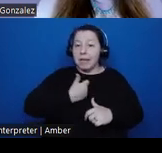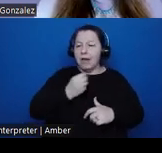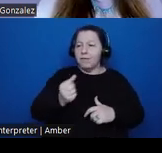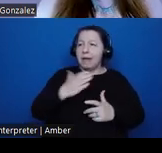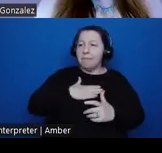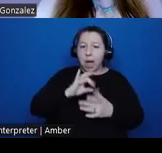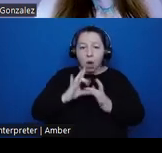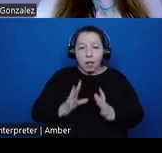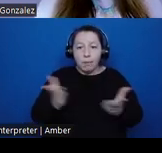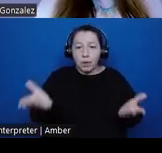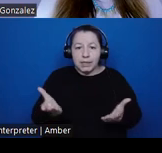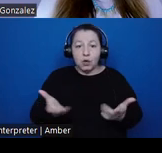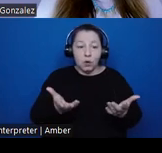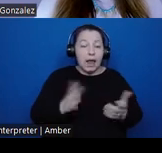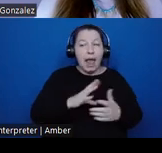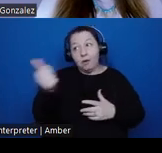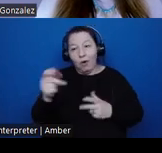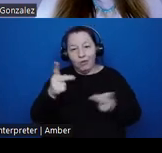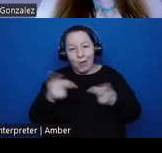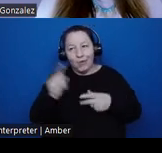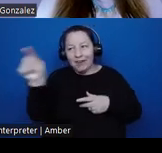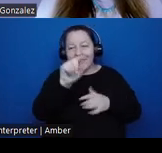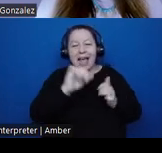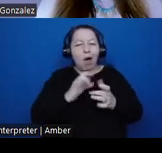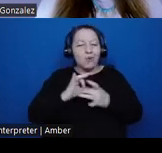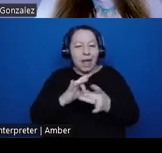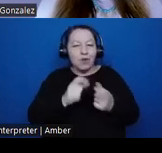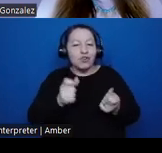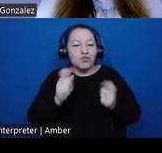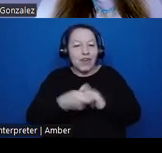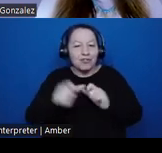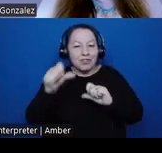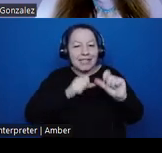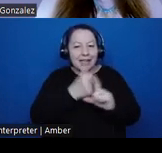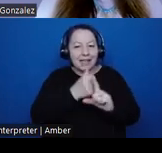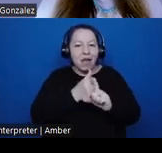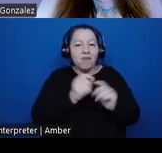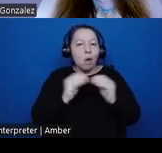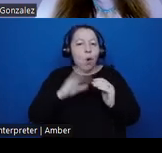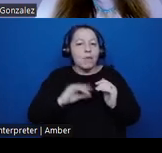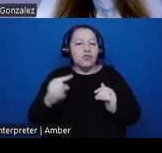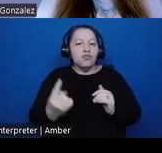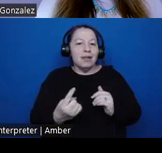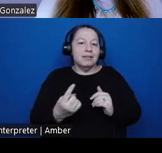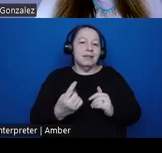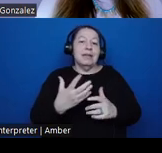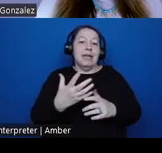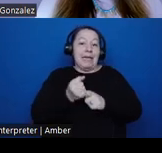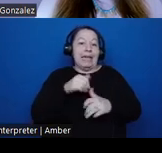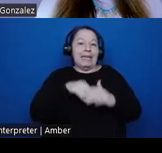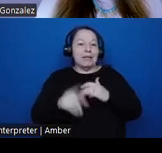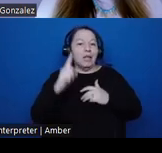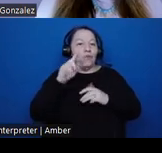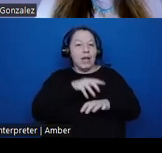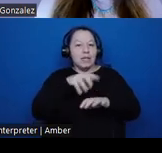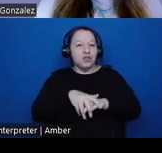how does collaboration change the science itself beyond just getting access to indigenous knowledge and data.